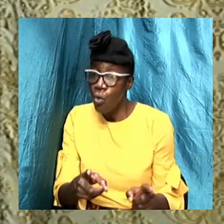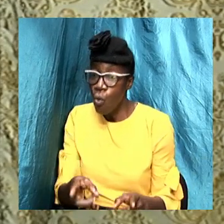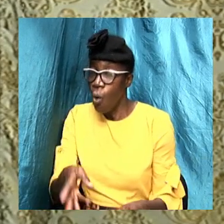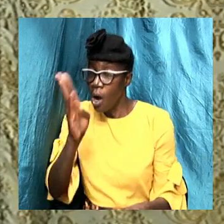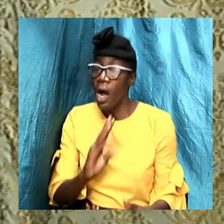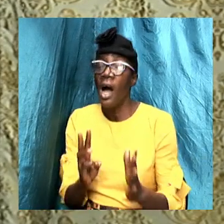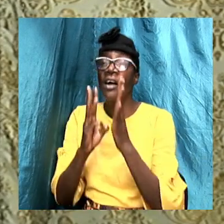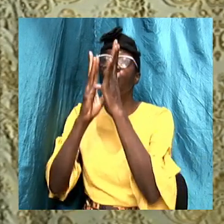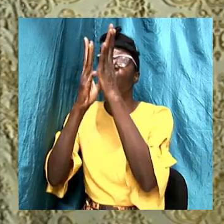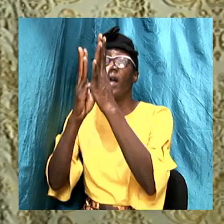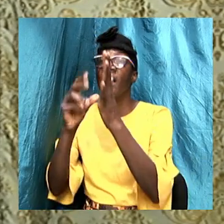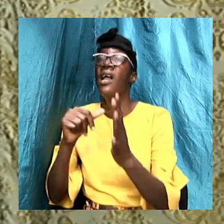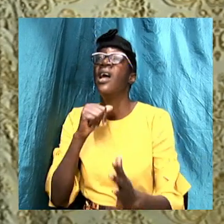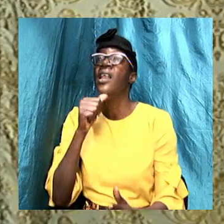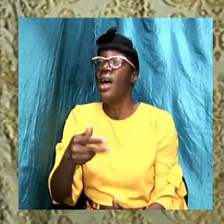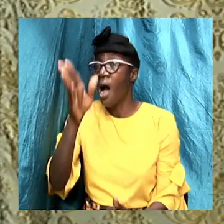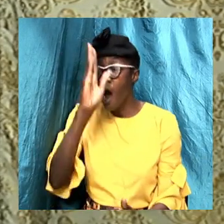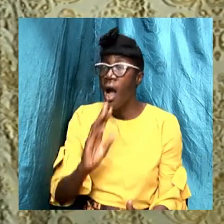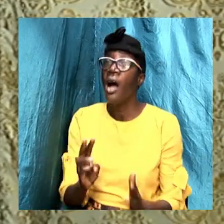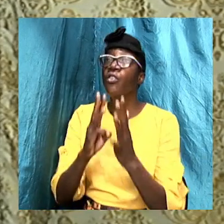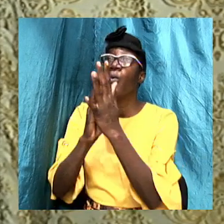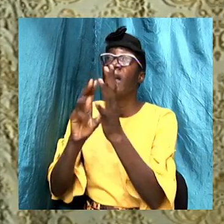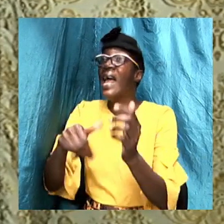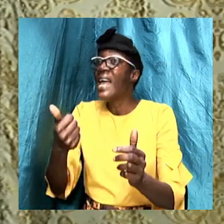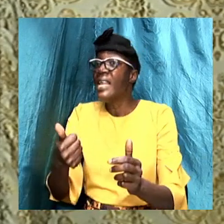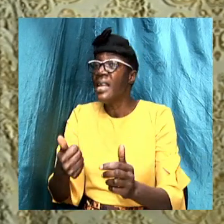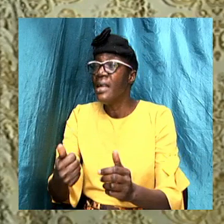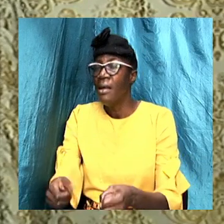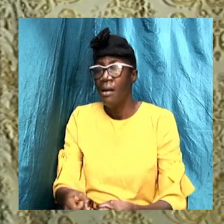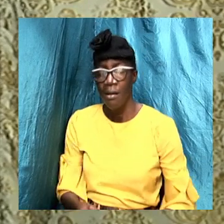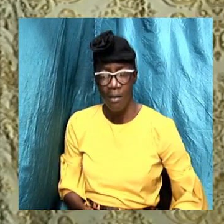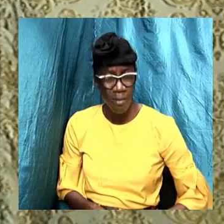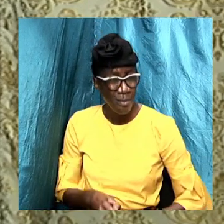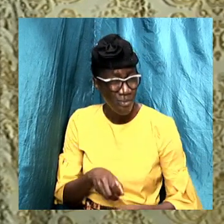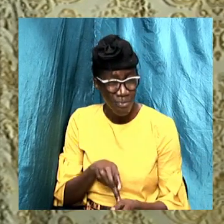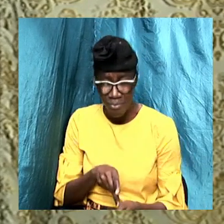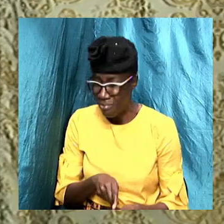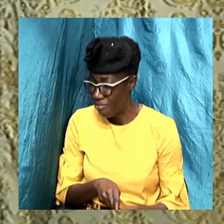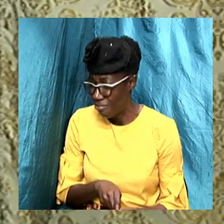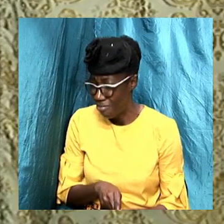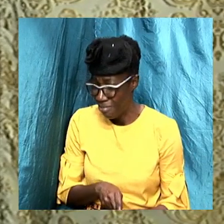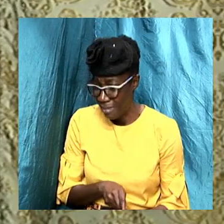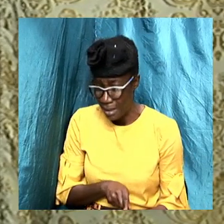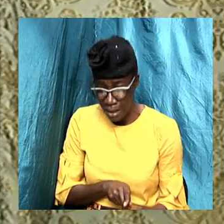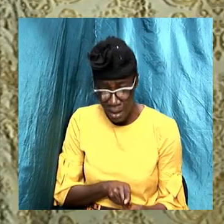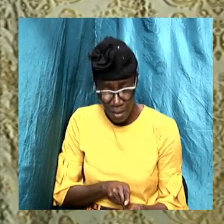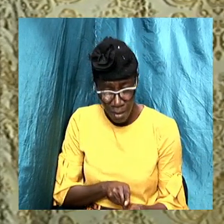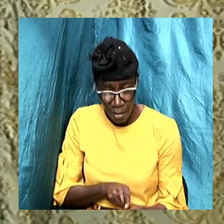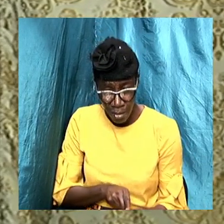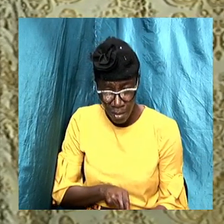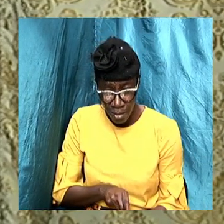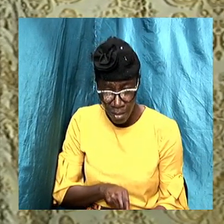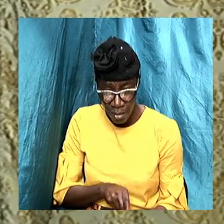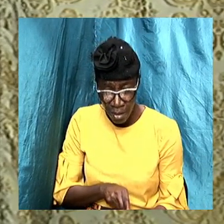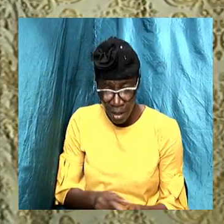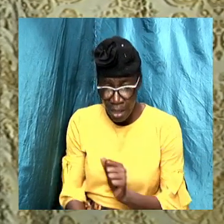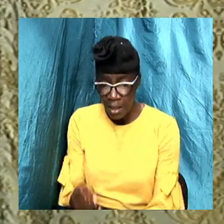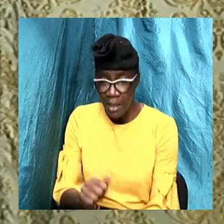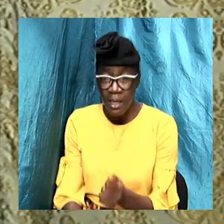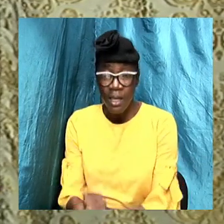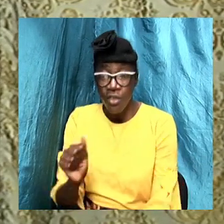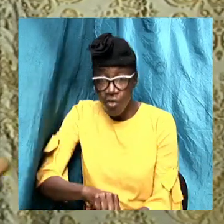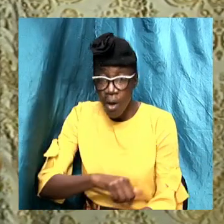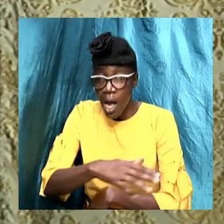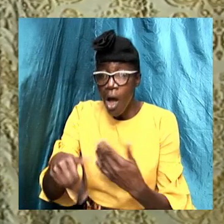not His will, the Bible says, for any to perish, but that all should come to repentance. So we said that, you know, the five